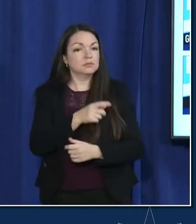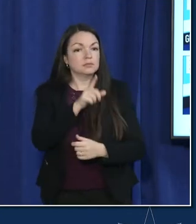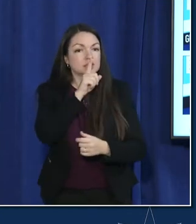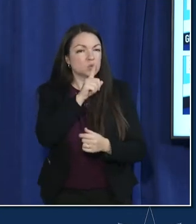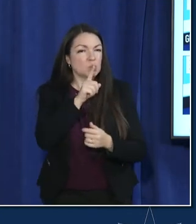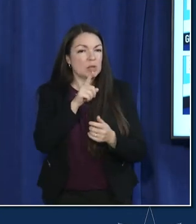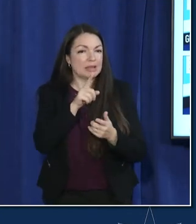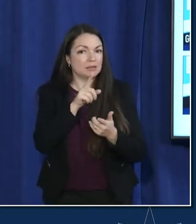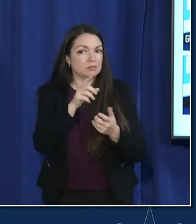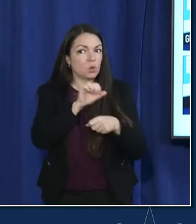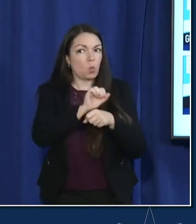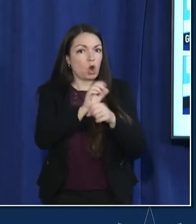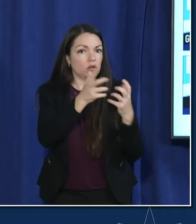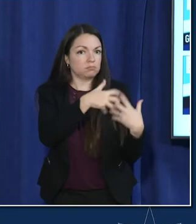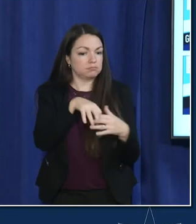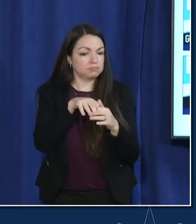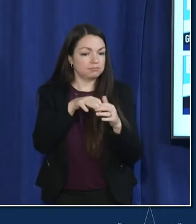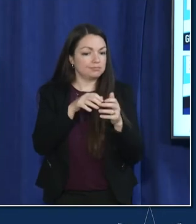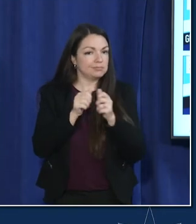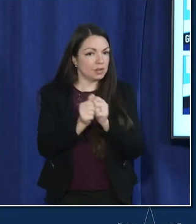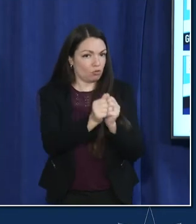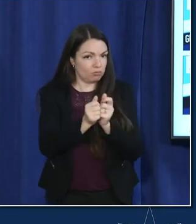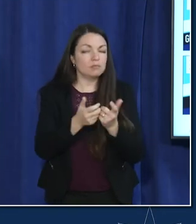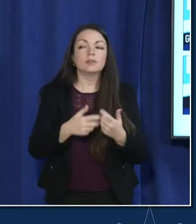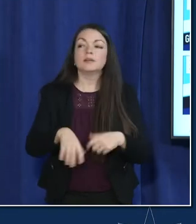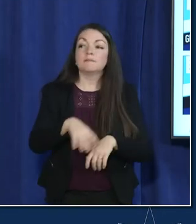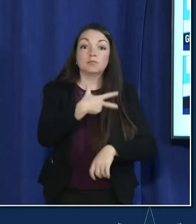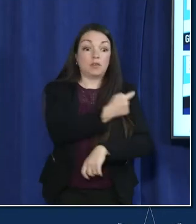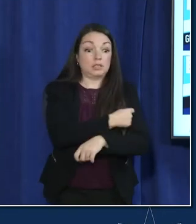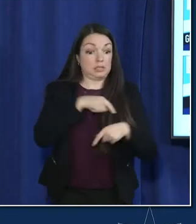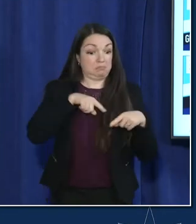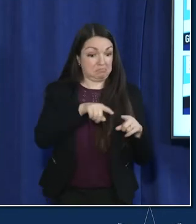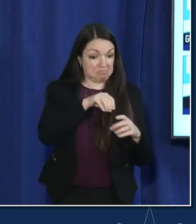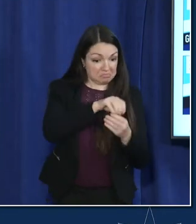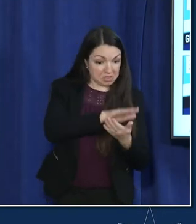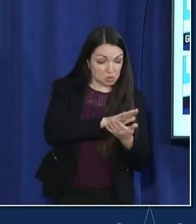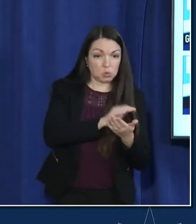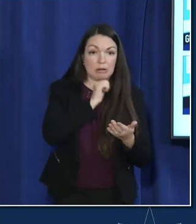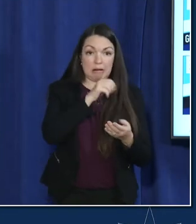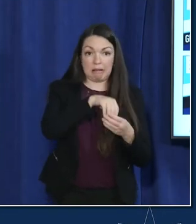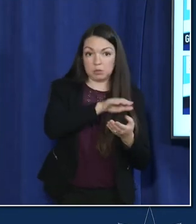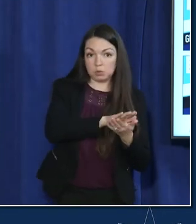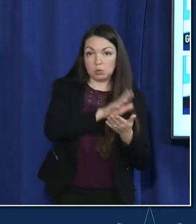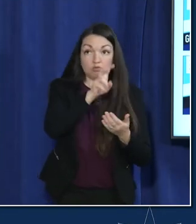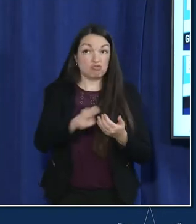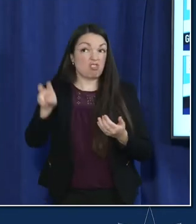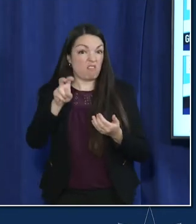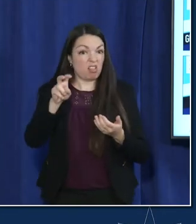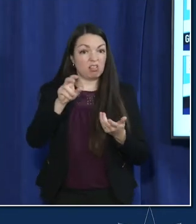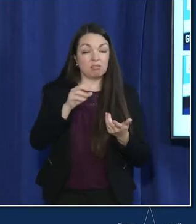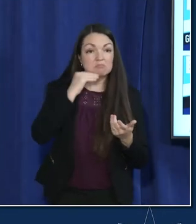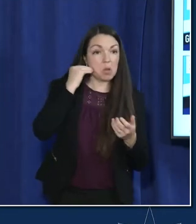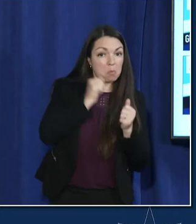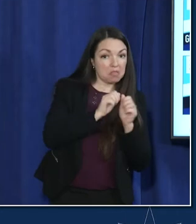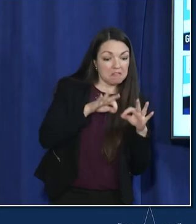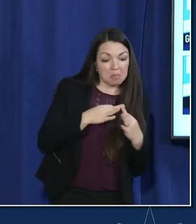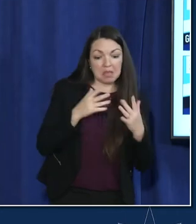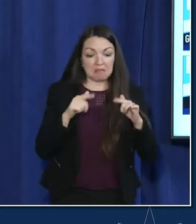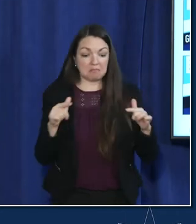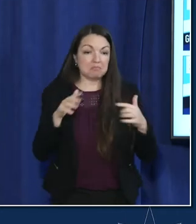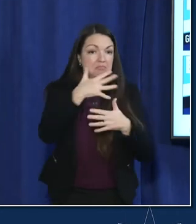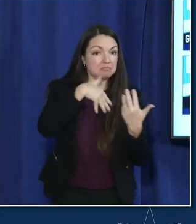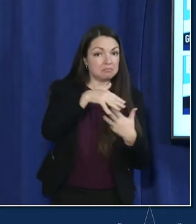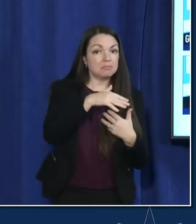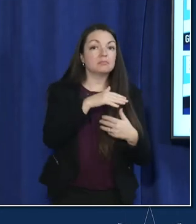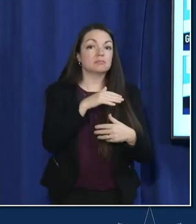hand in hand vaccine gives us protection when we're in school when we're not in school when we travel there's so many advantages to being vaccinated